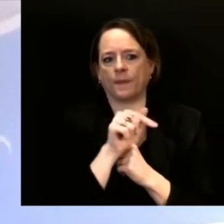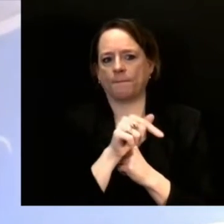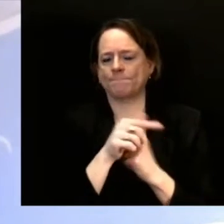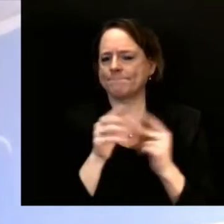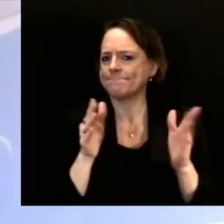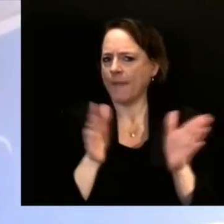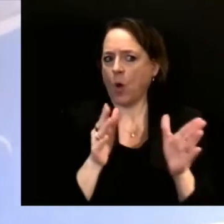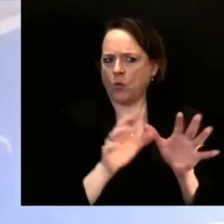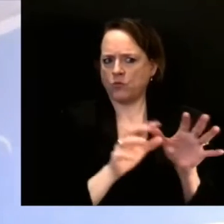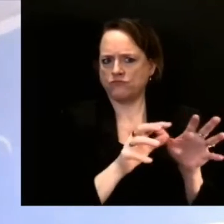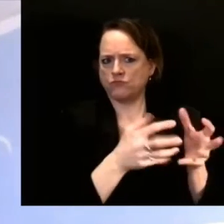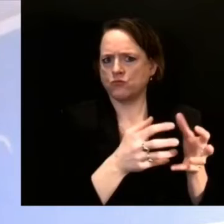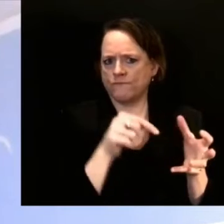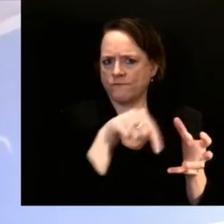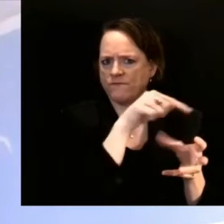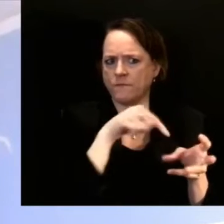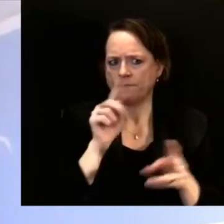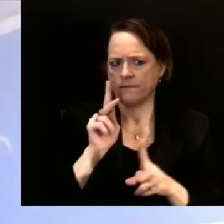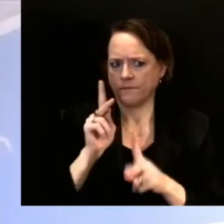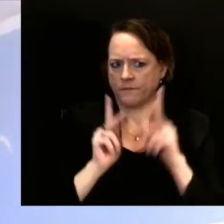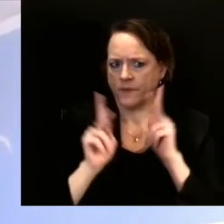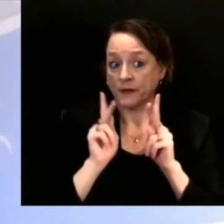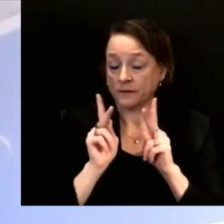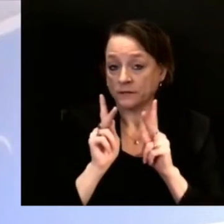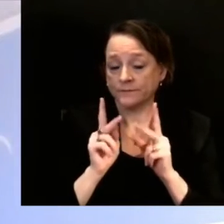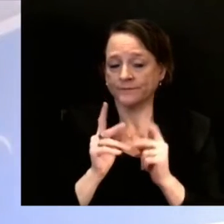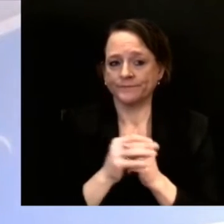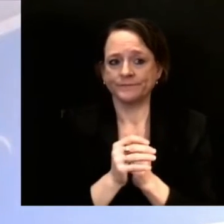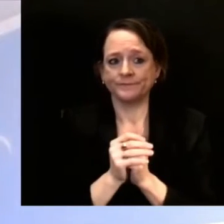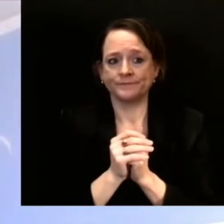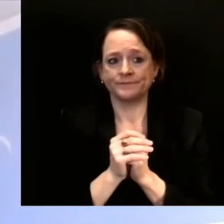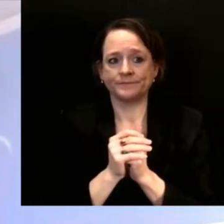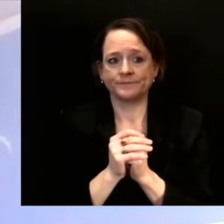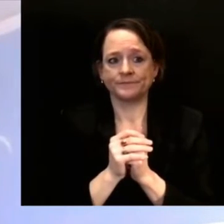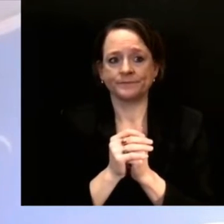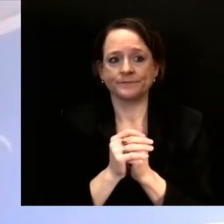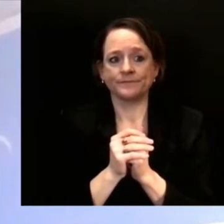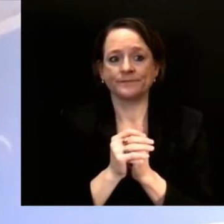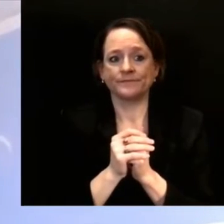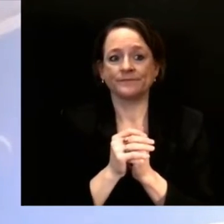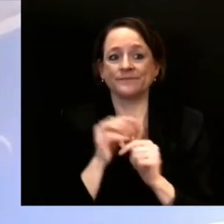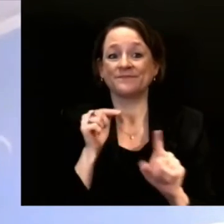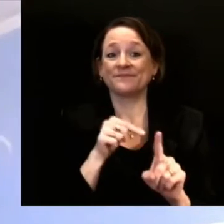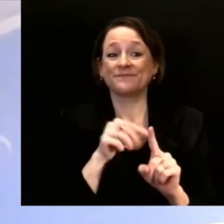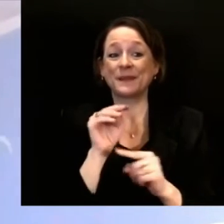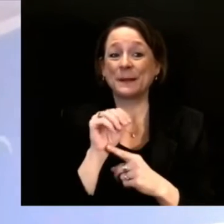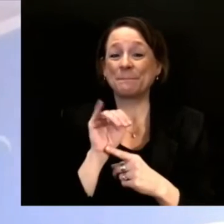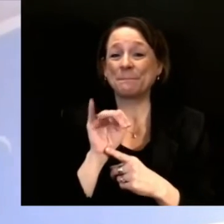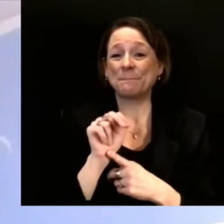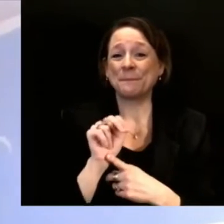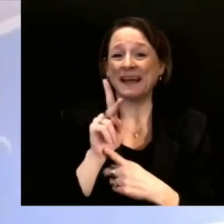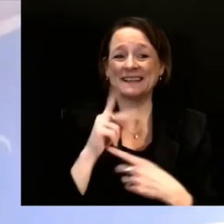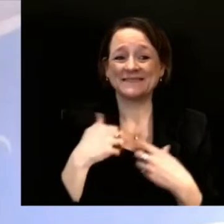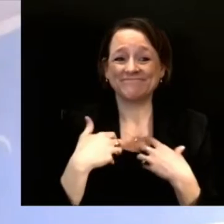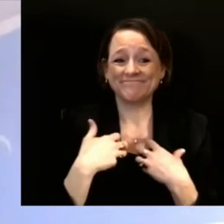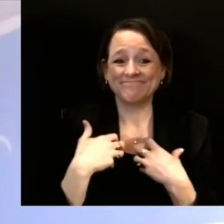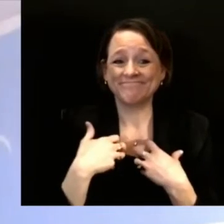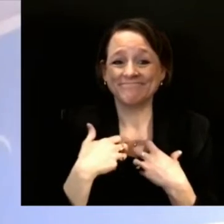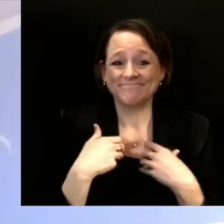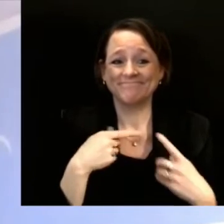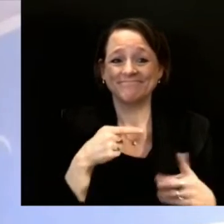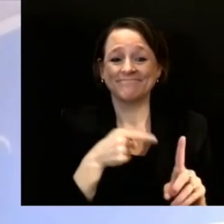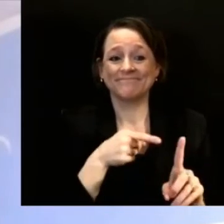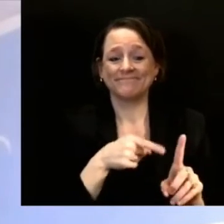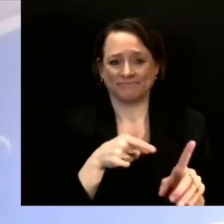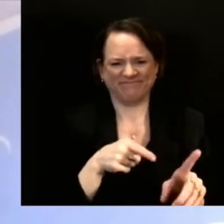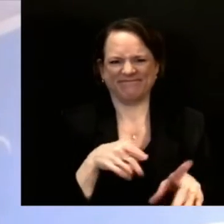reasons. It is that mink can be infected by the SARS-CoV-19 virus. And